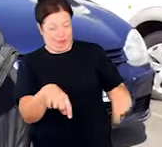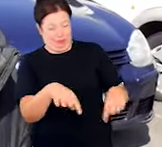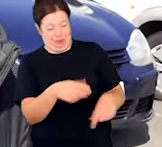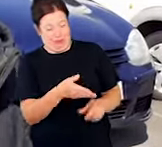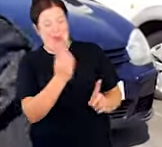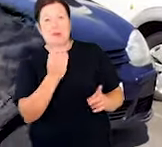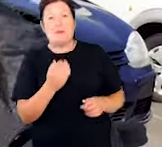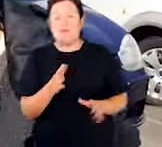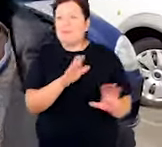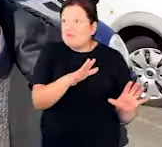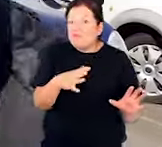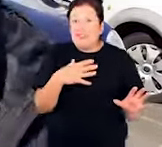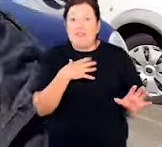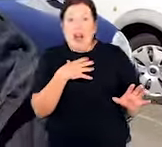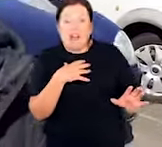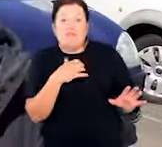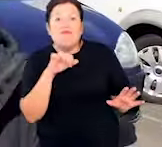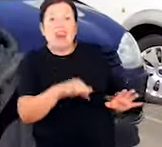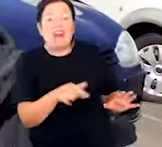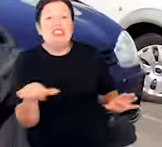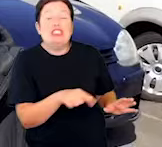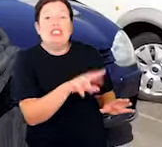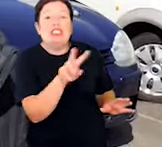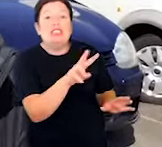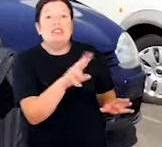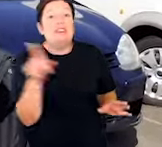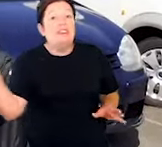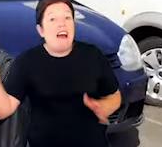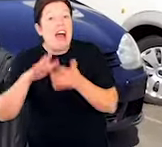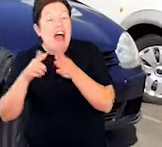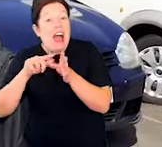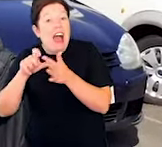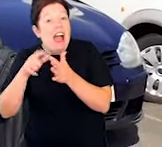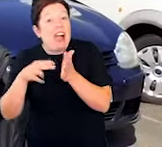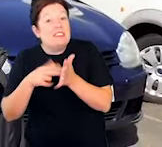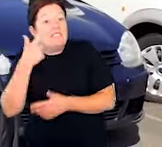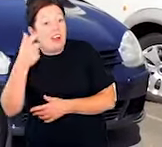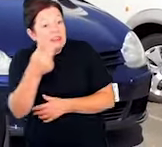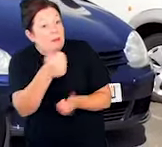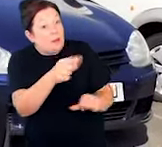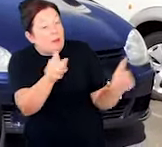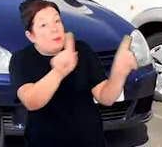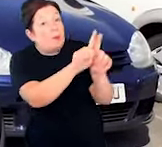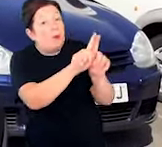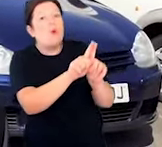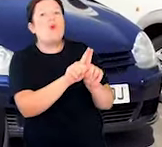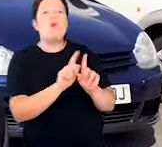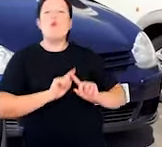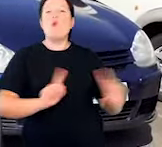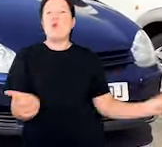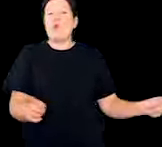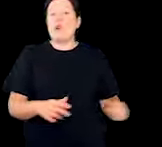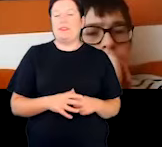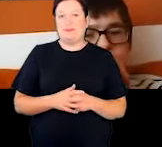And it's fine, you know, you should be scared. Because when he finds out, he's gonna lose it.